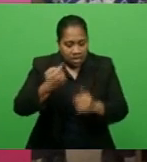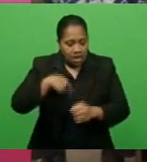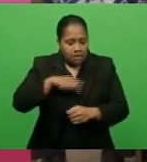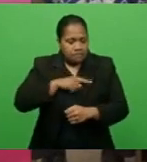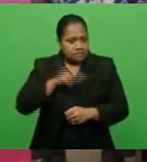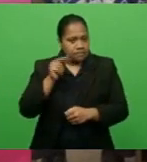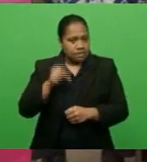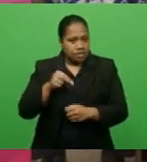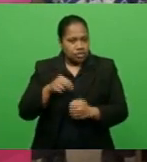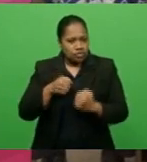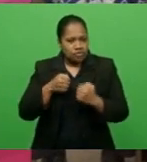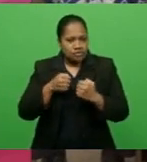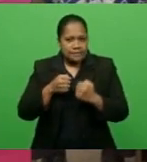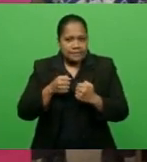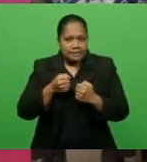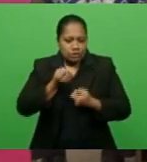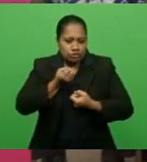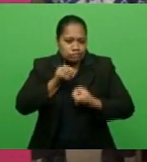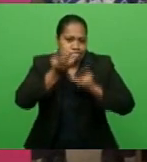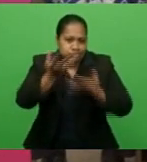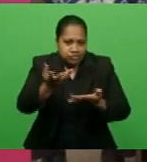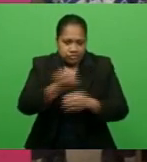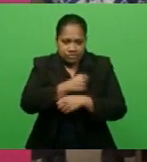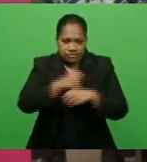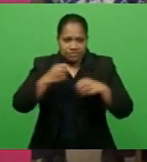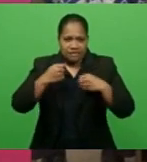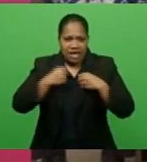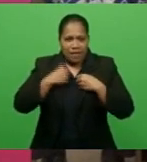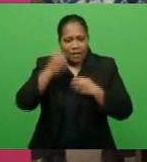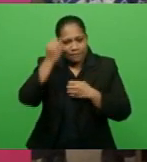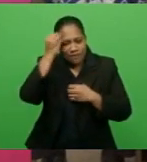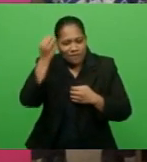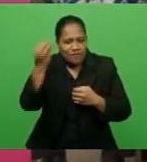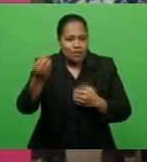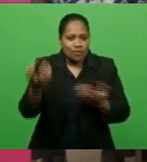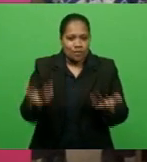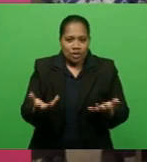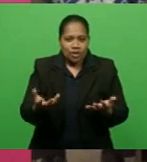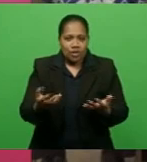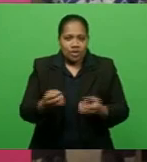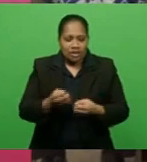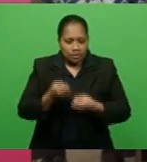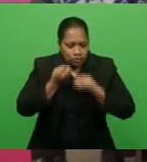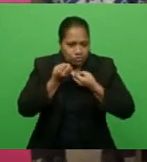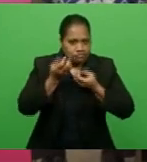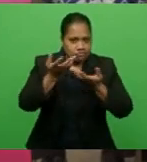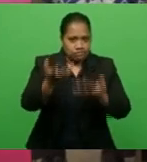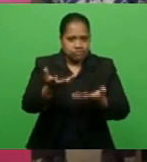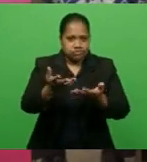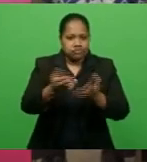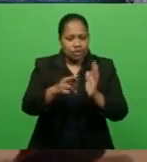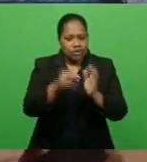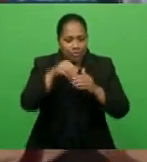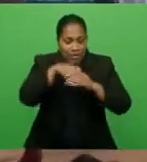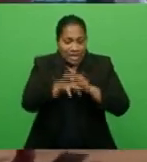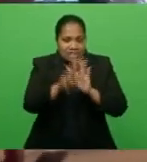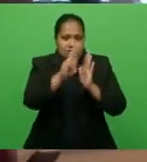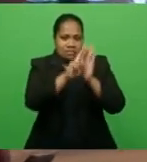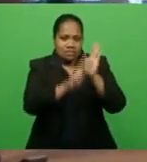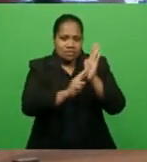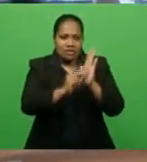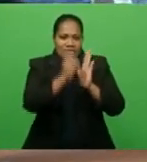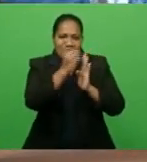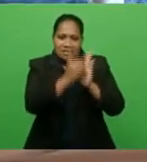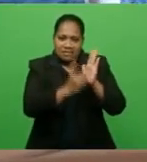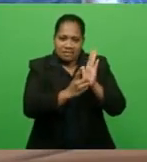find our views on whoever we want, on whatever we've done, within the rules of democratic process. He also